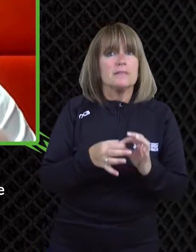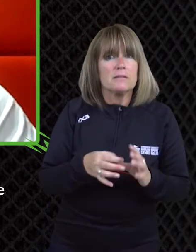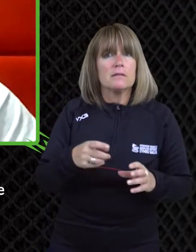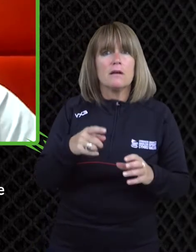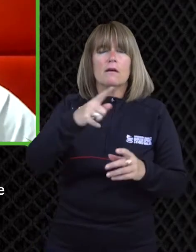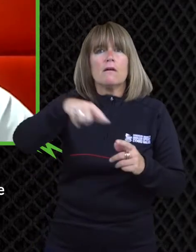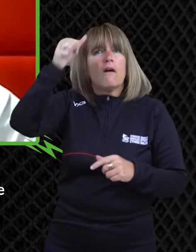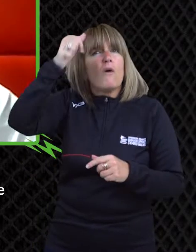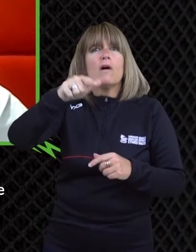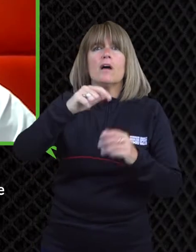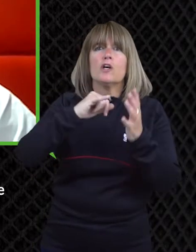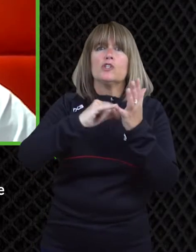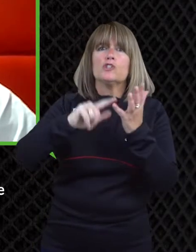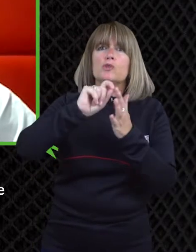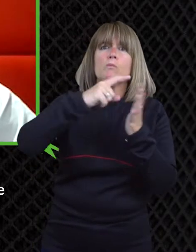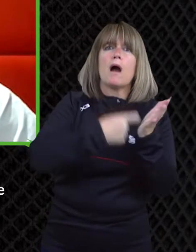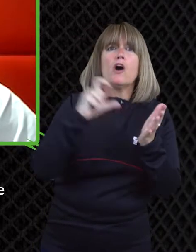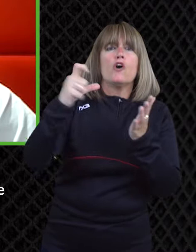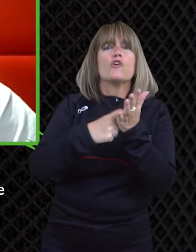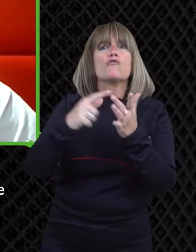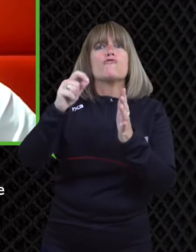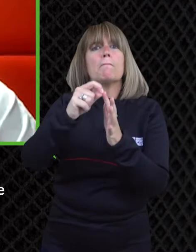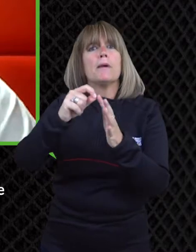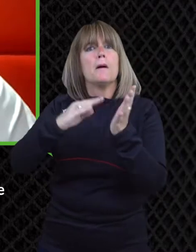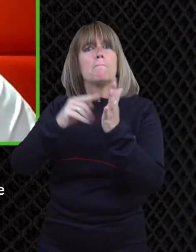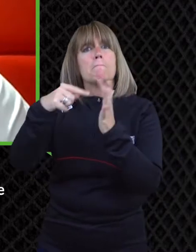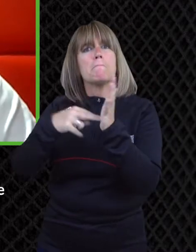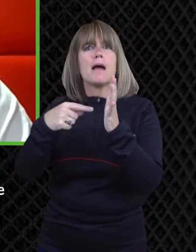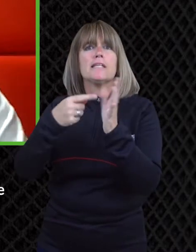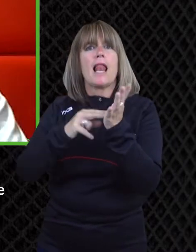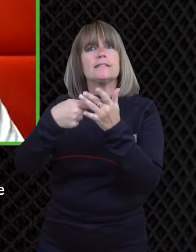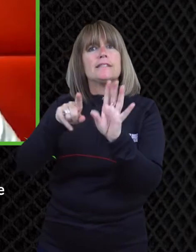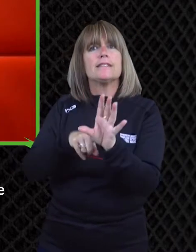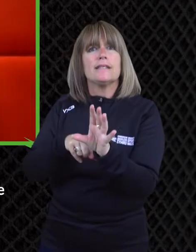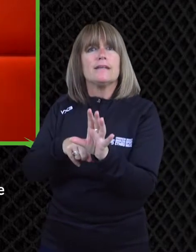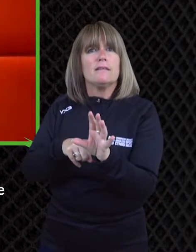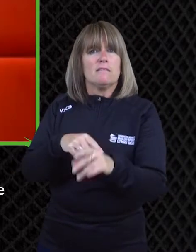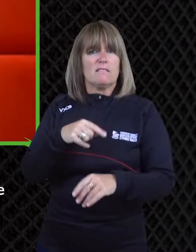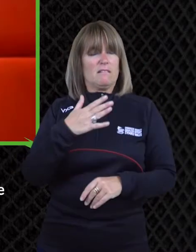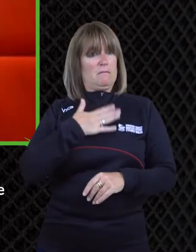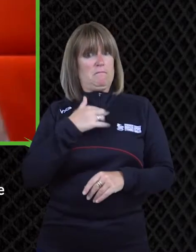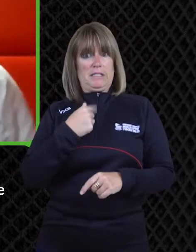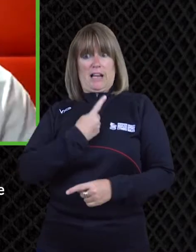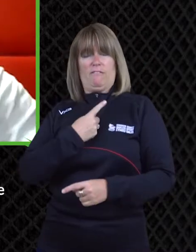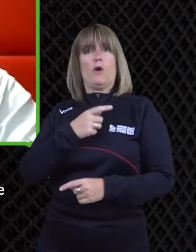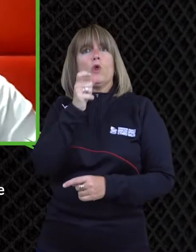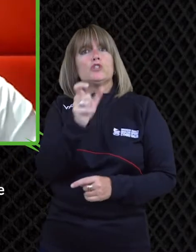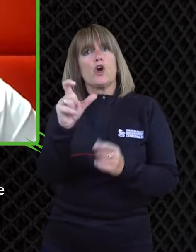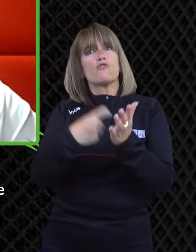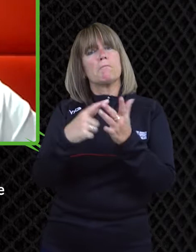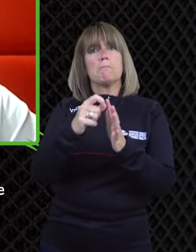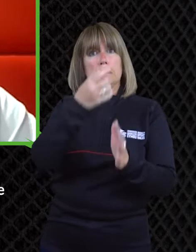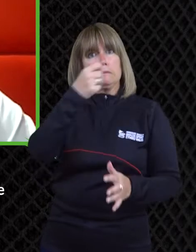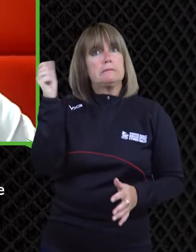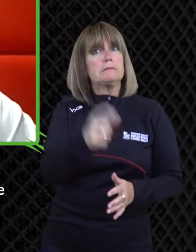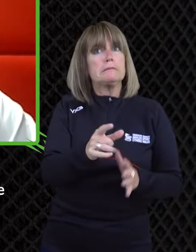speaking from a media point of view that we're we've got the right language language is very important in these in in in these